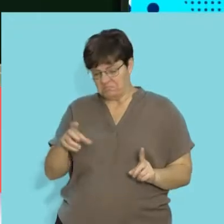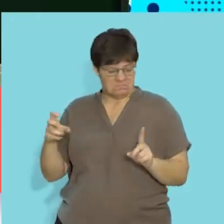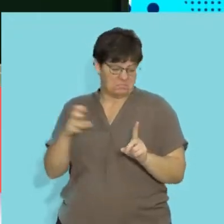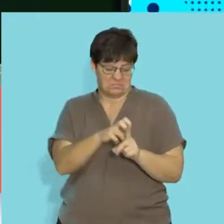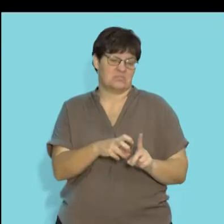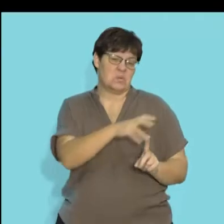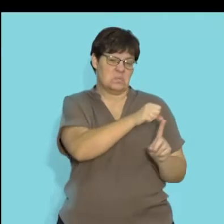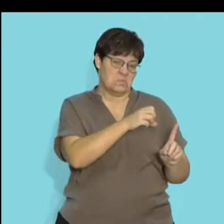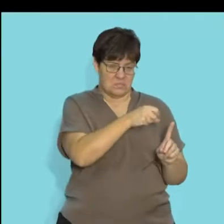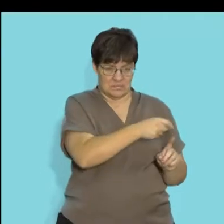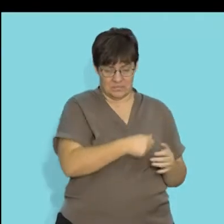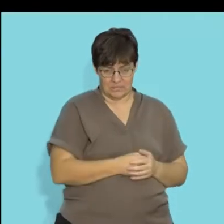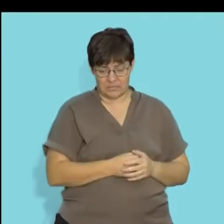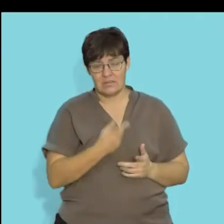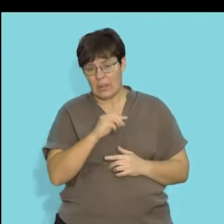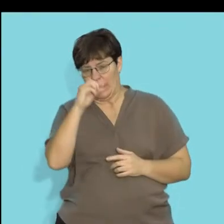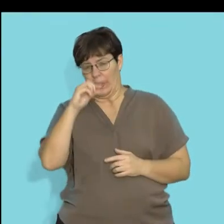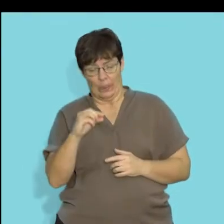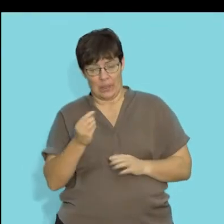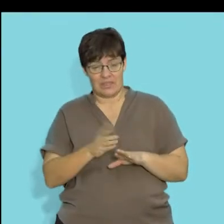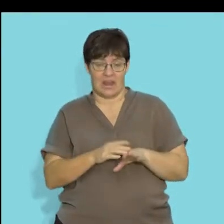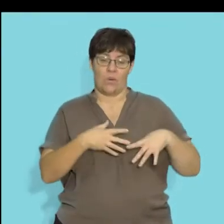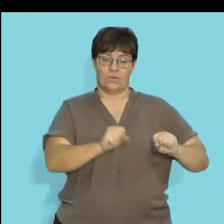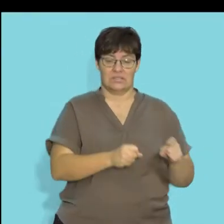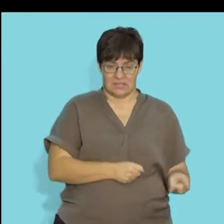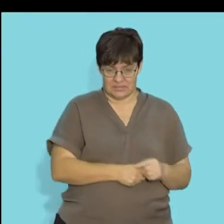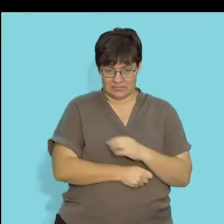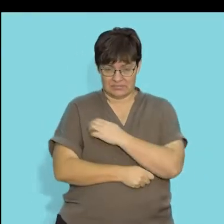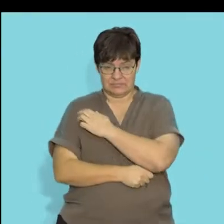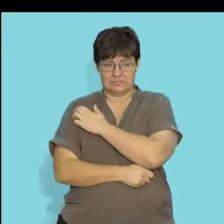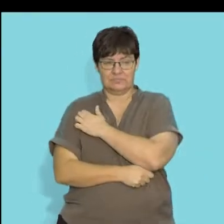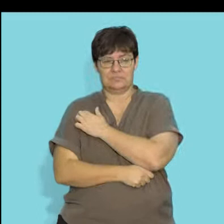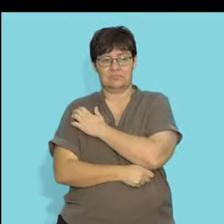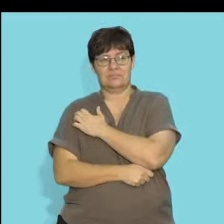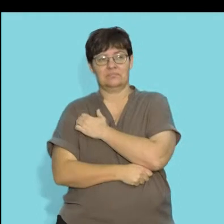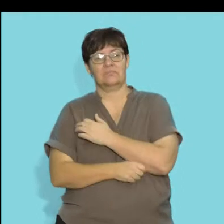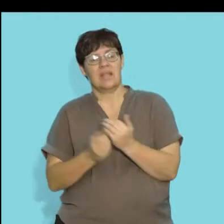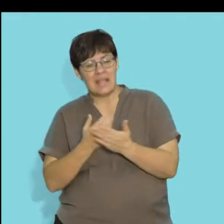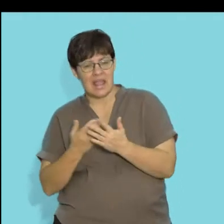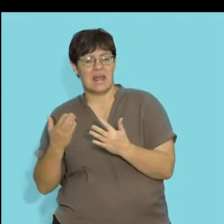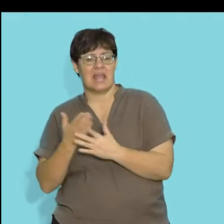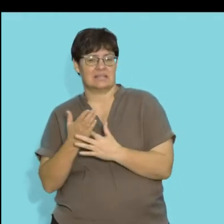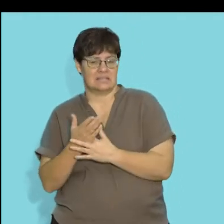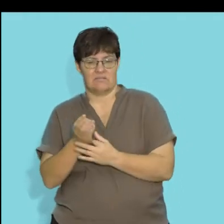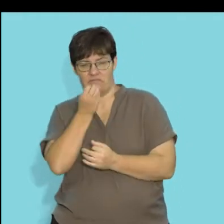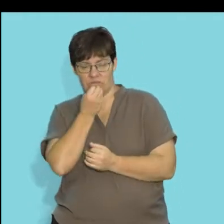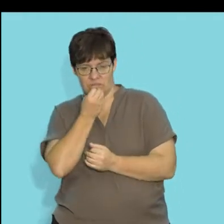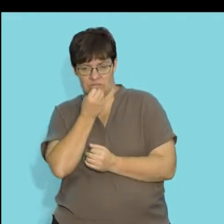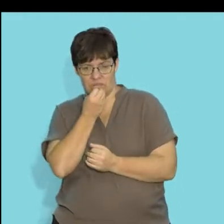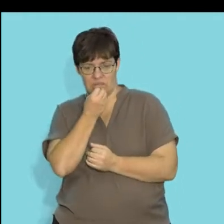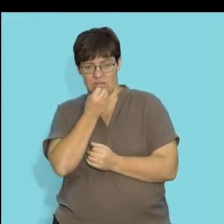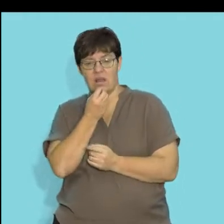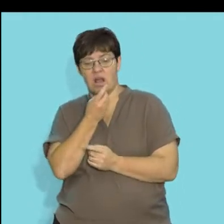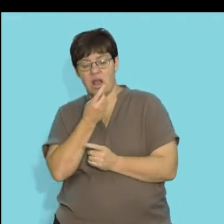So, it generally is much smaller than the host. So, they're much smaller and they're able to access food